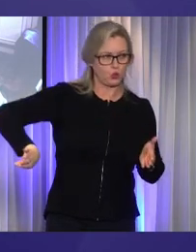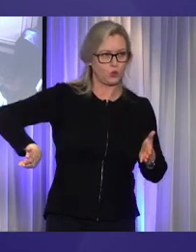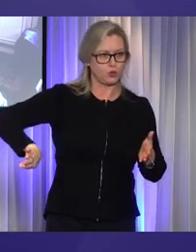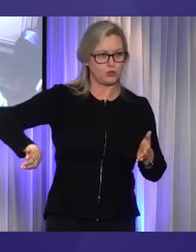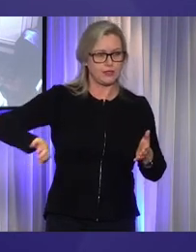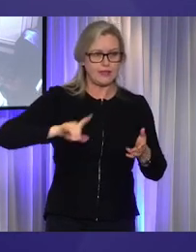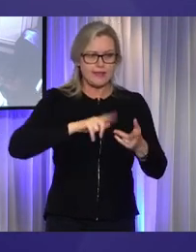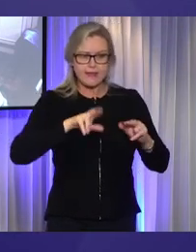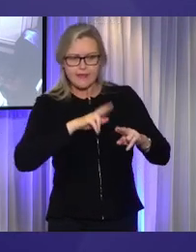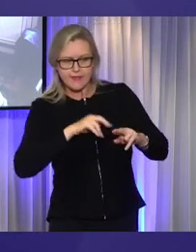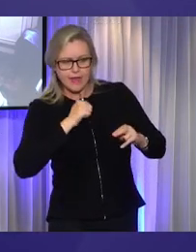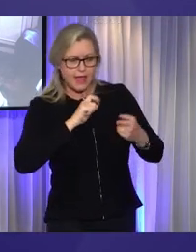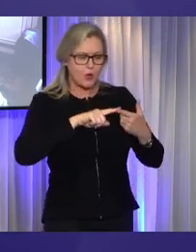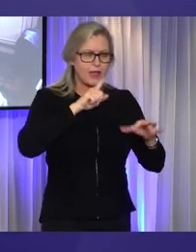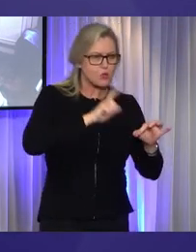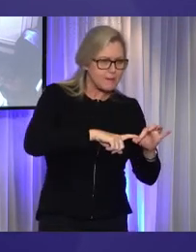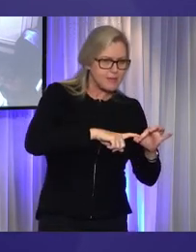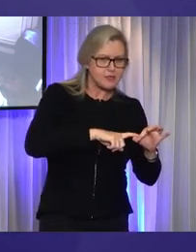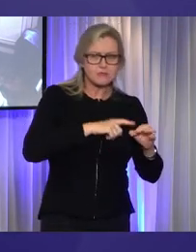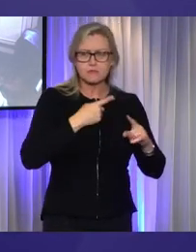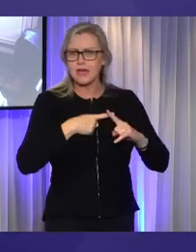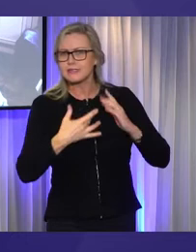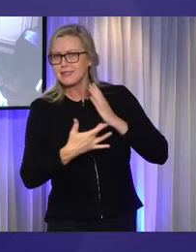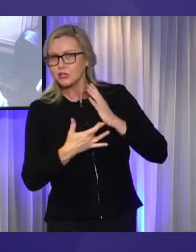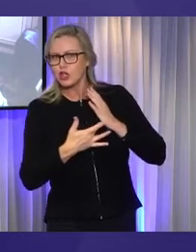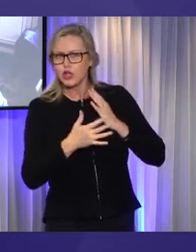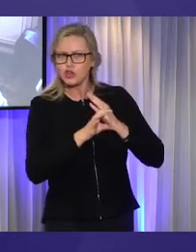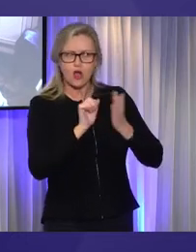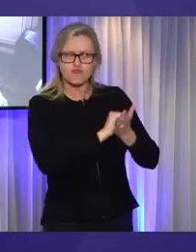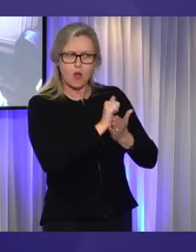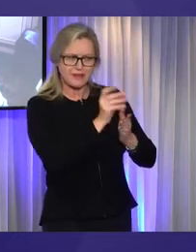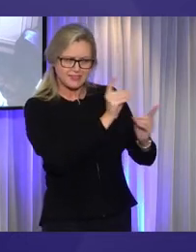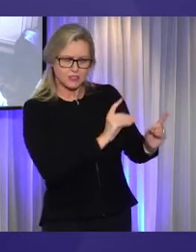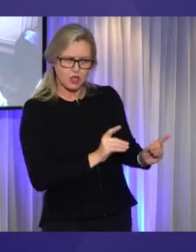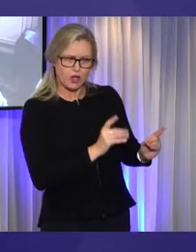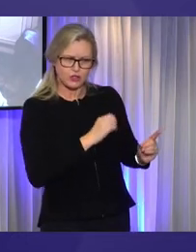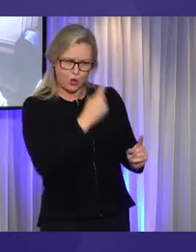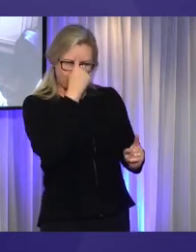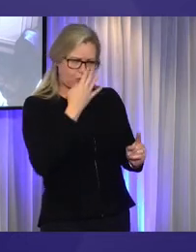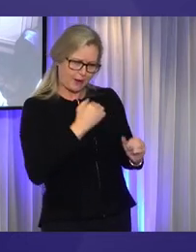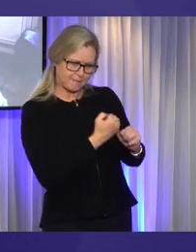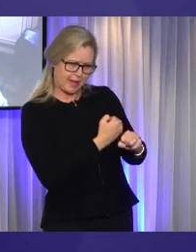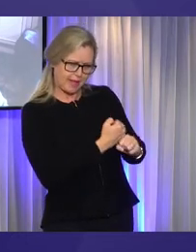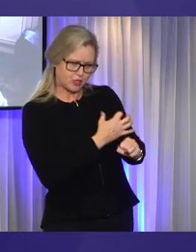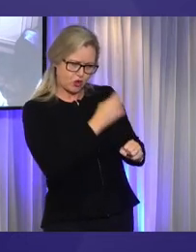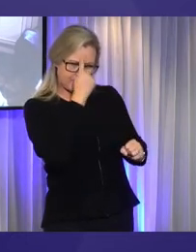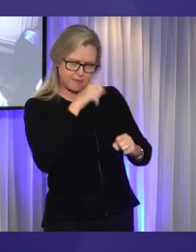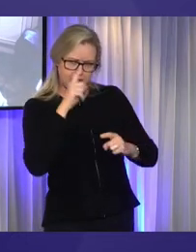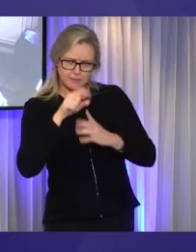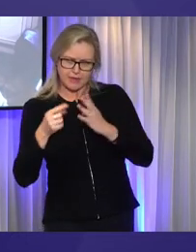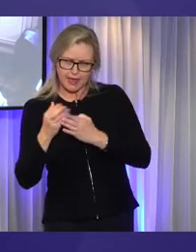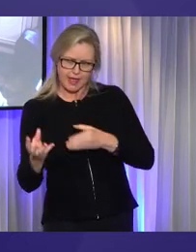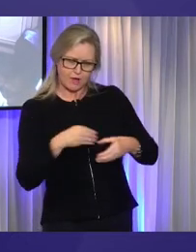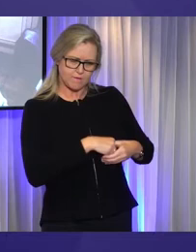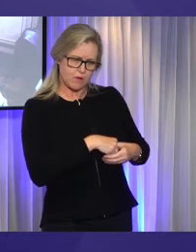design our equipment and our technology to include all people with disability, and that includes the way we